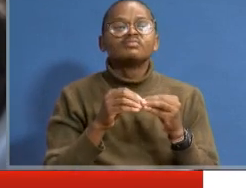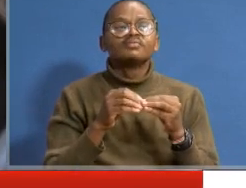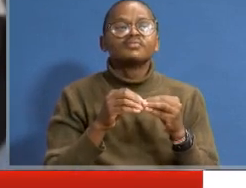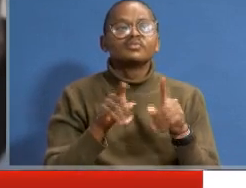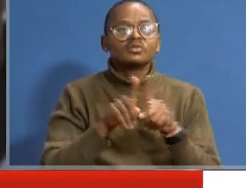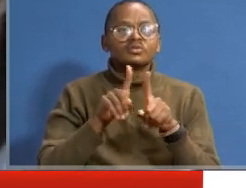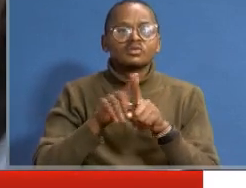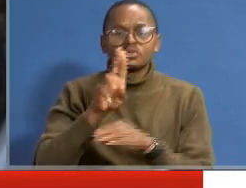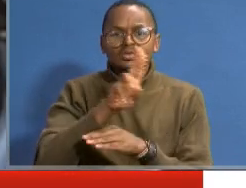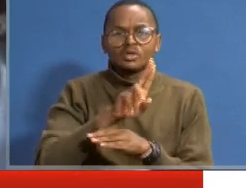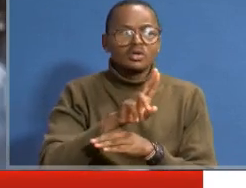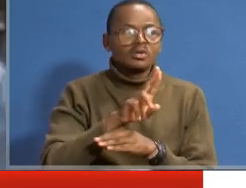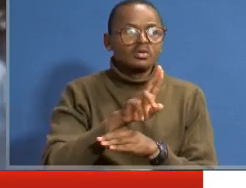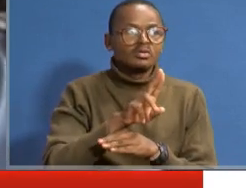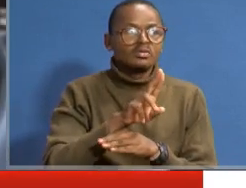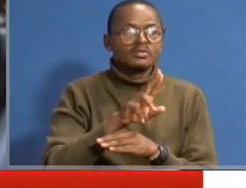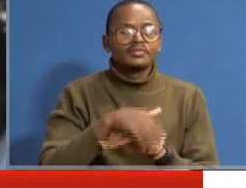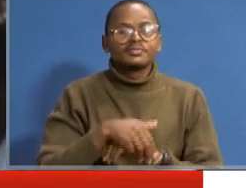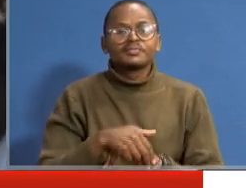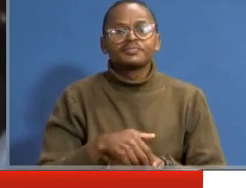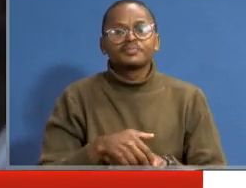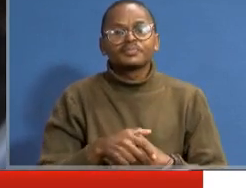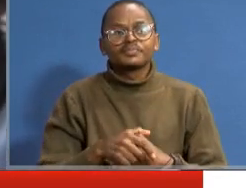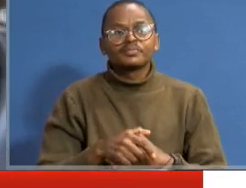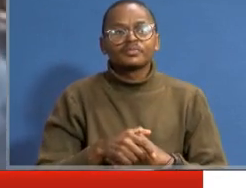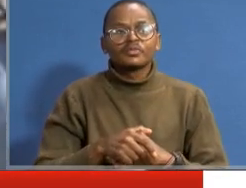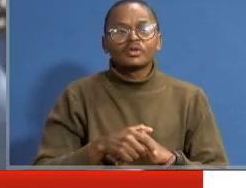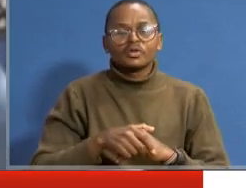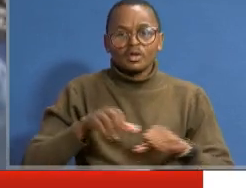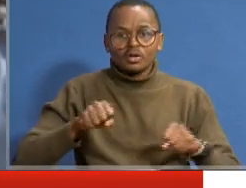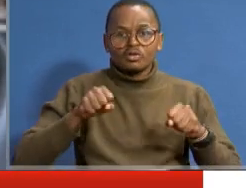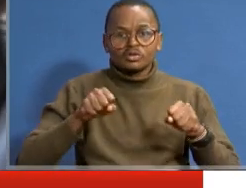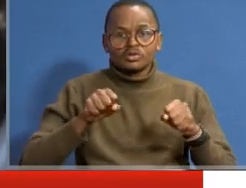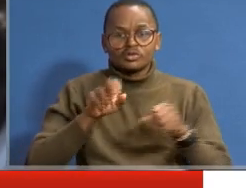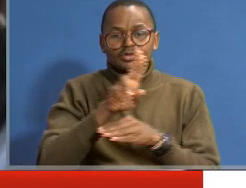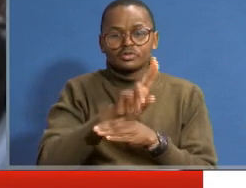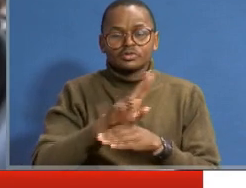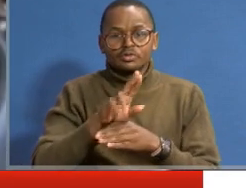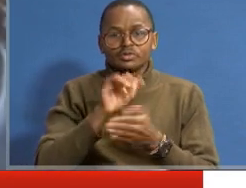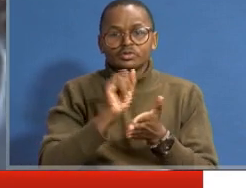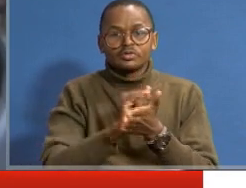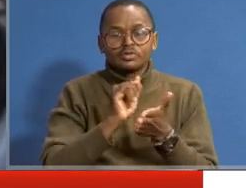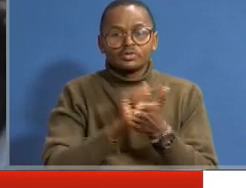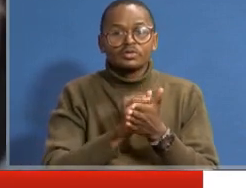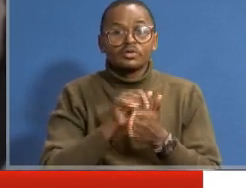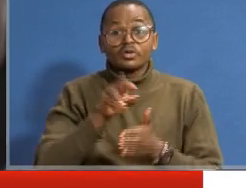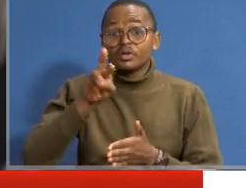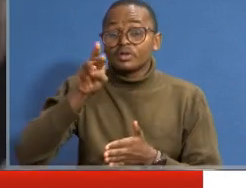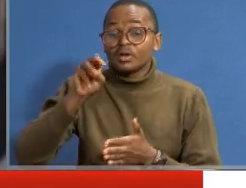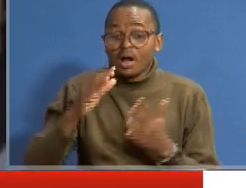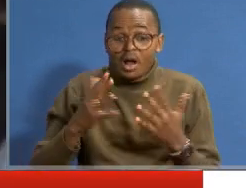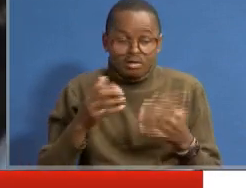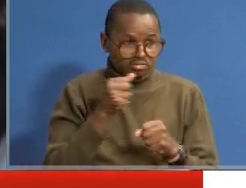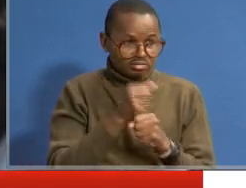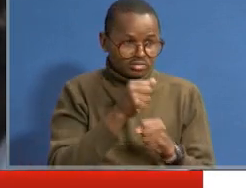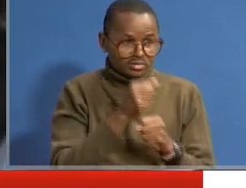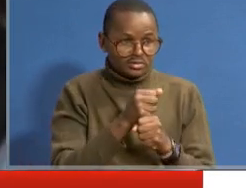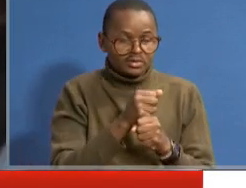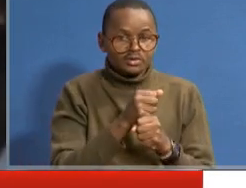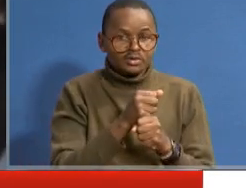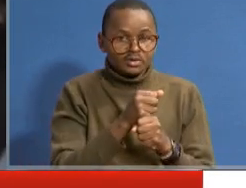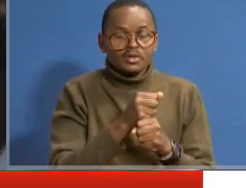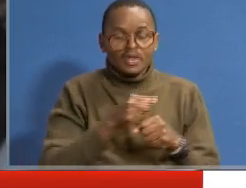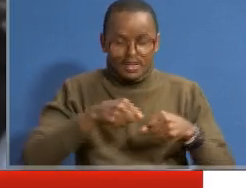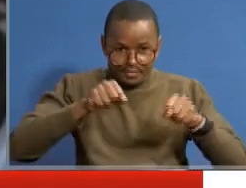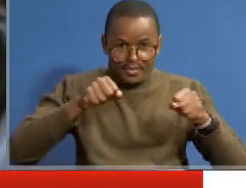we use the manual crochets whereby I train them how to make the pullovers